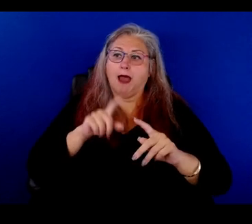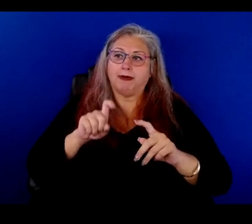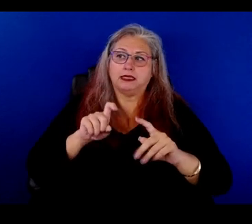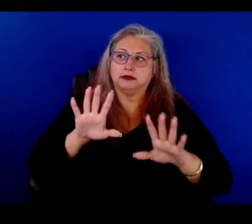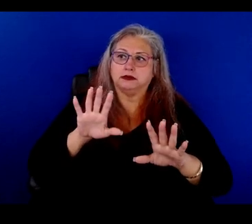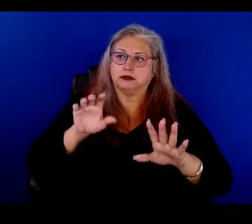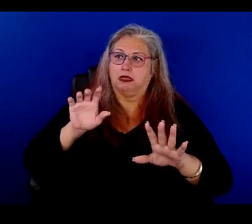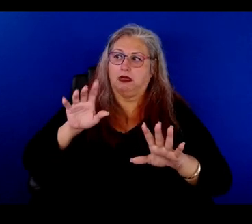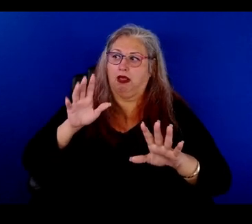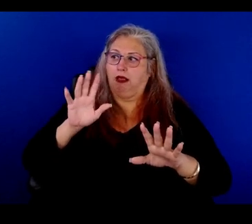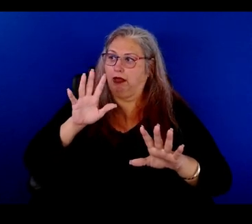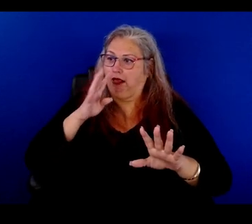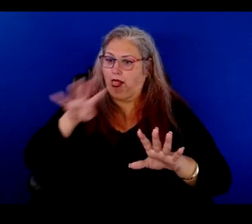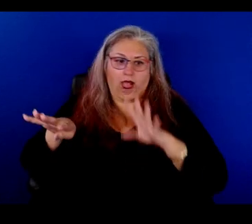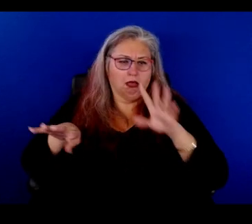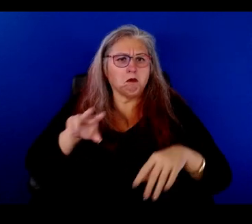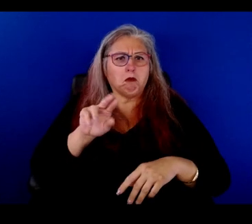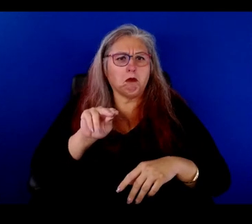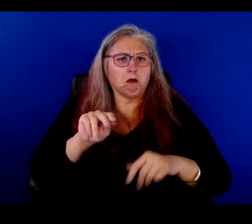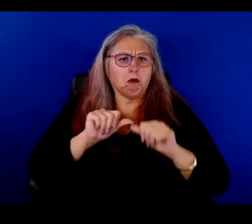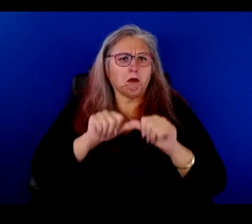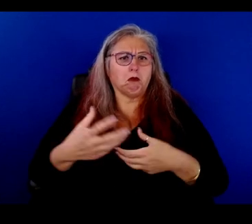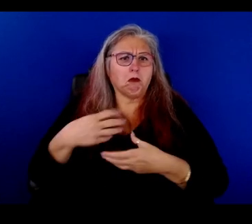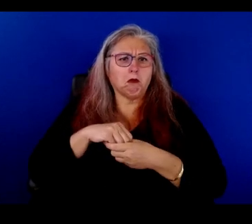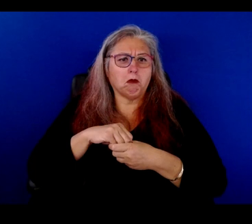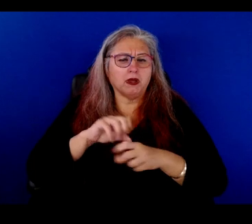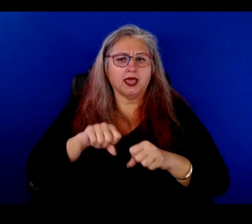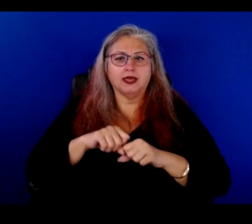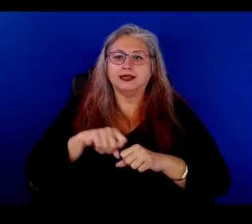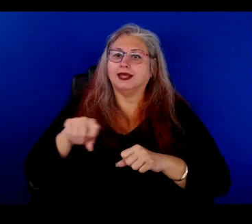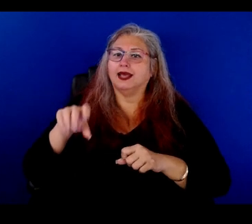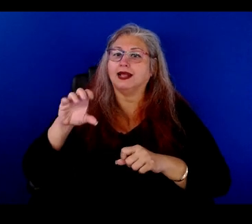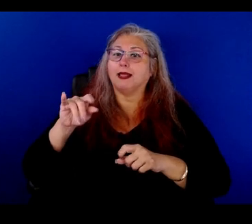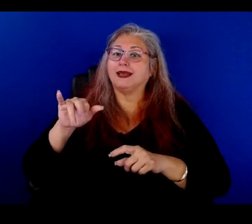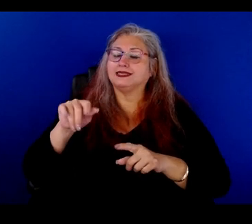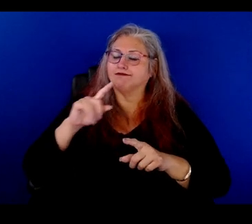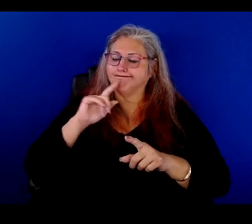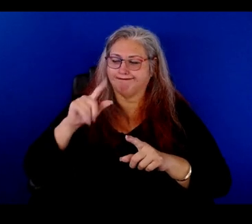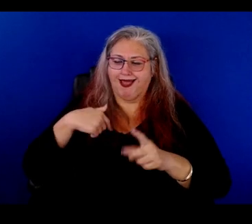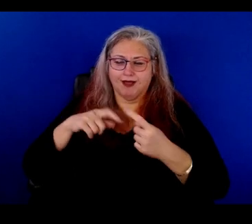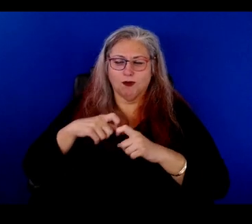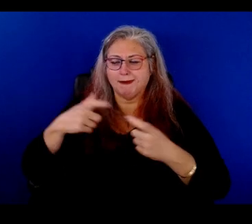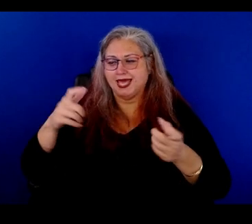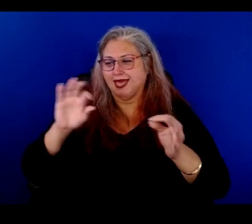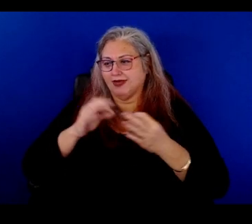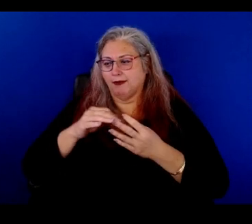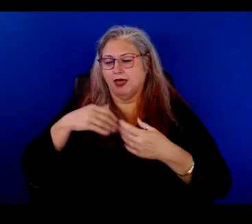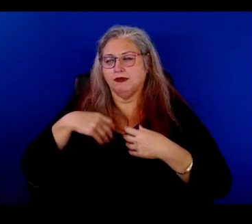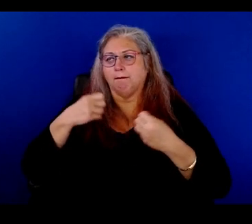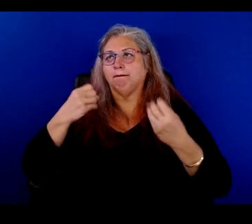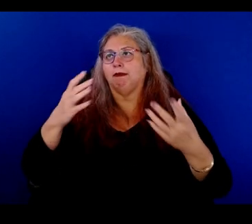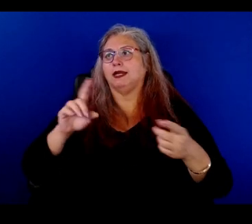parts of themselves behind. Right. Well, you know, coming from a big family, uh, there are so many different